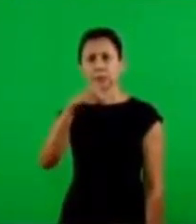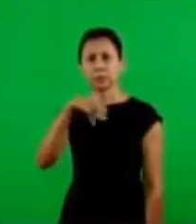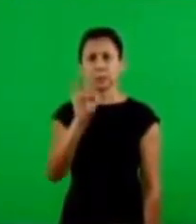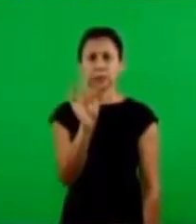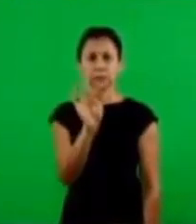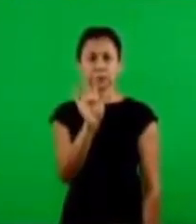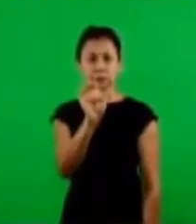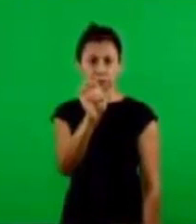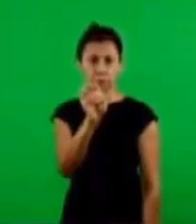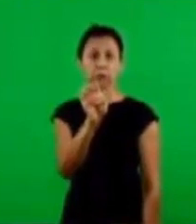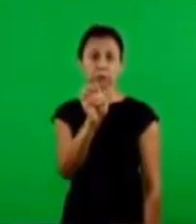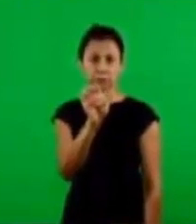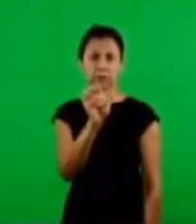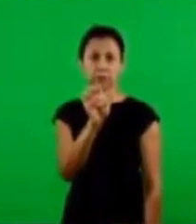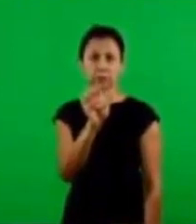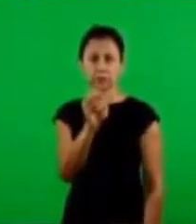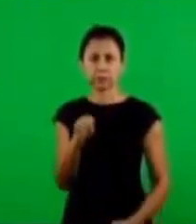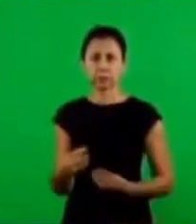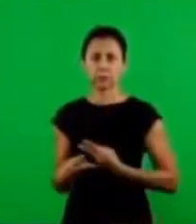Archie.